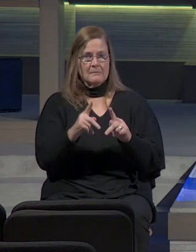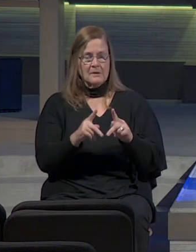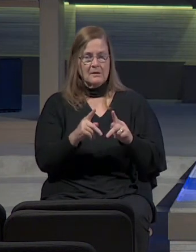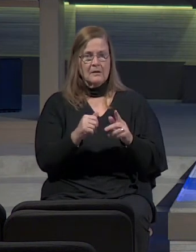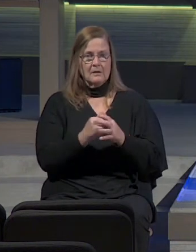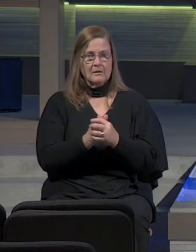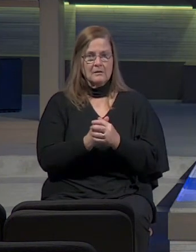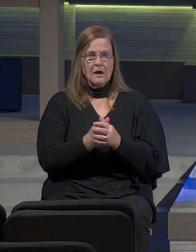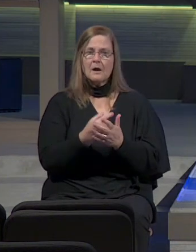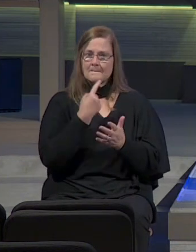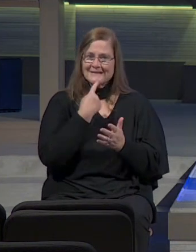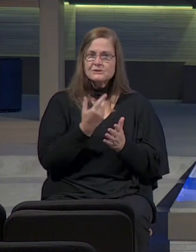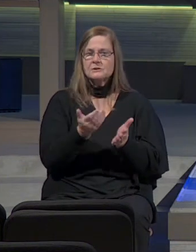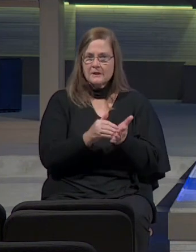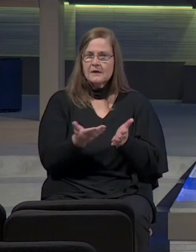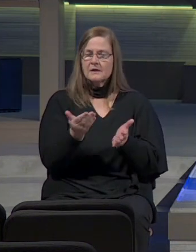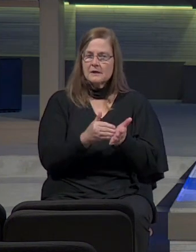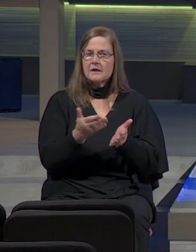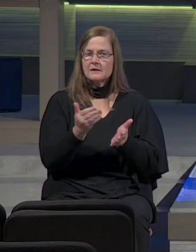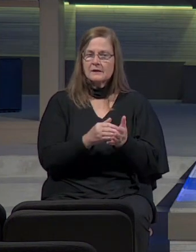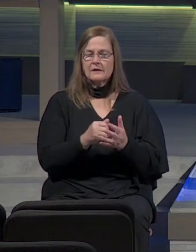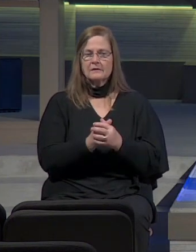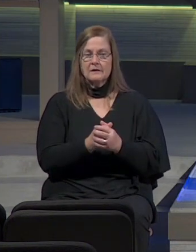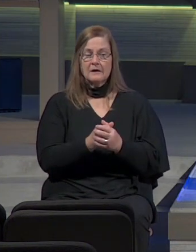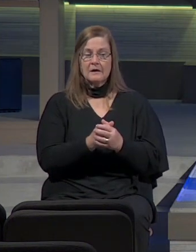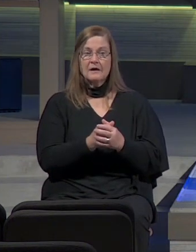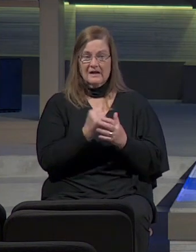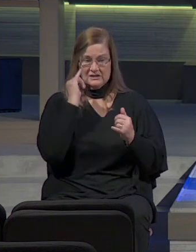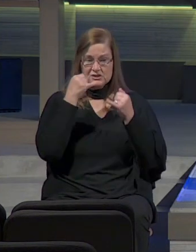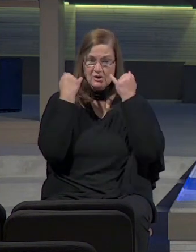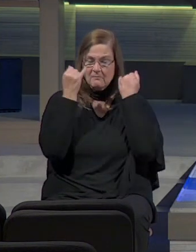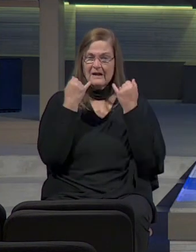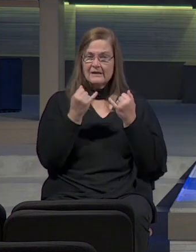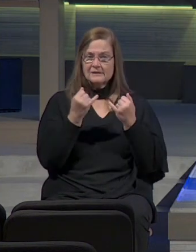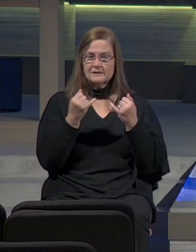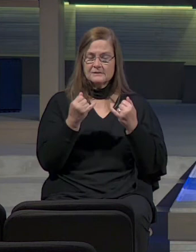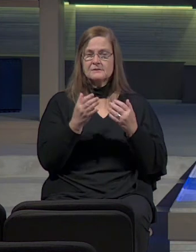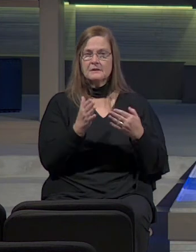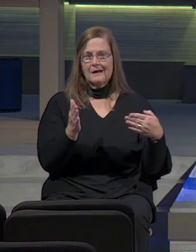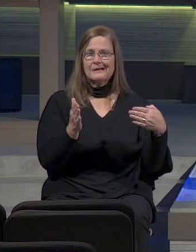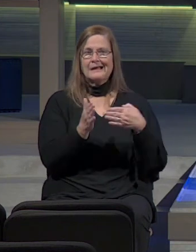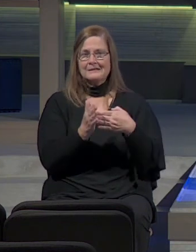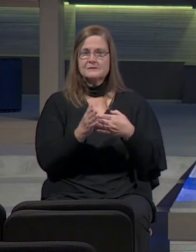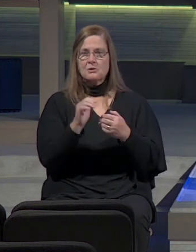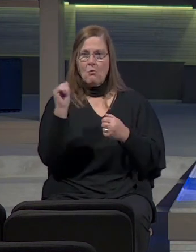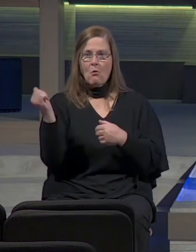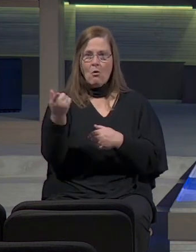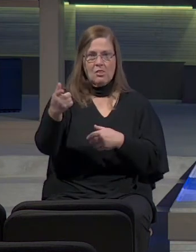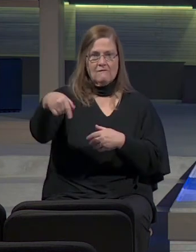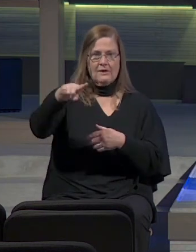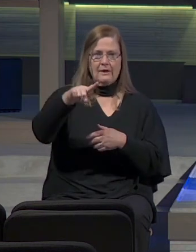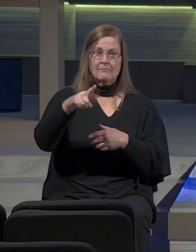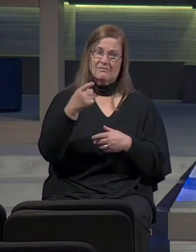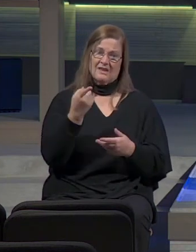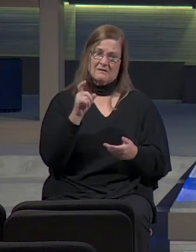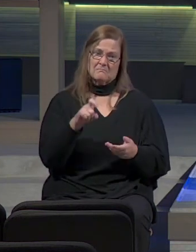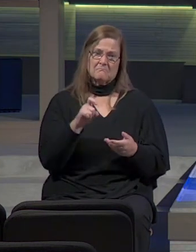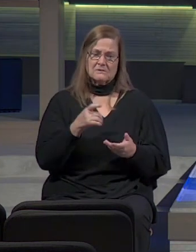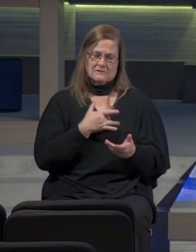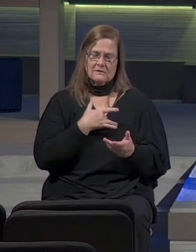Jeremiah stands in opposition to all of them. Man, that's got to be a little bit overwhelming.